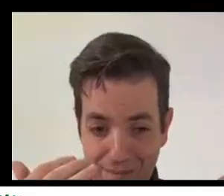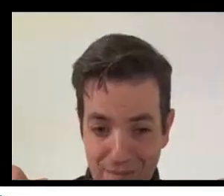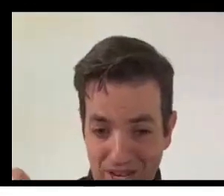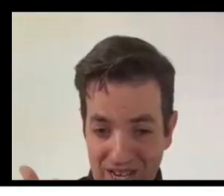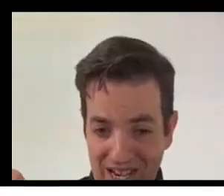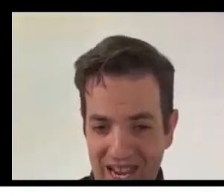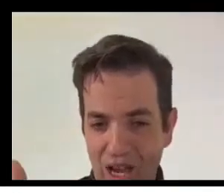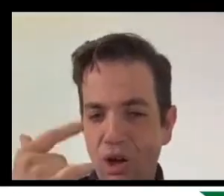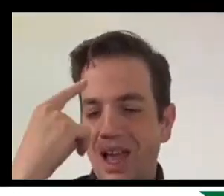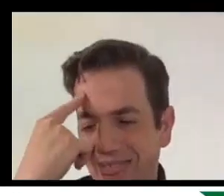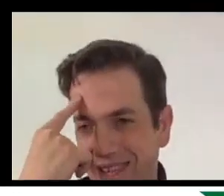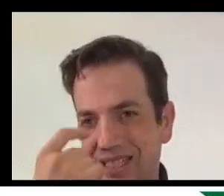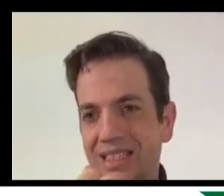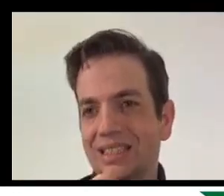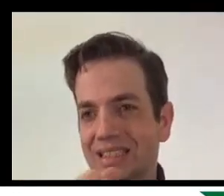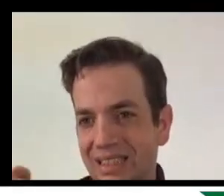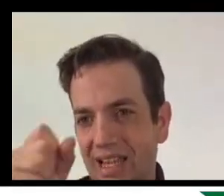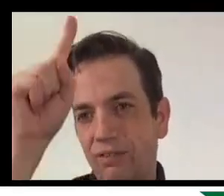restrictions.